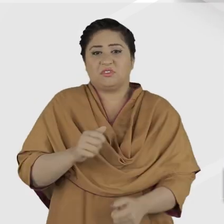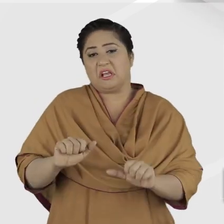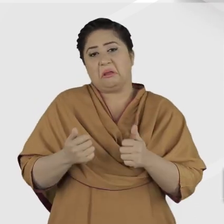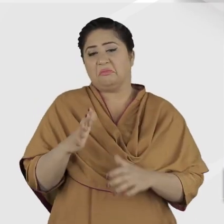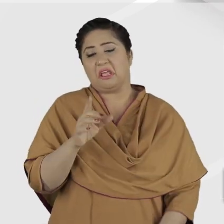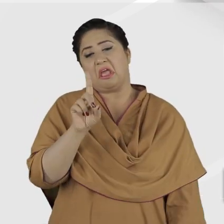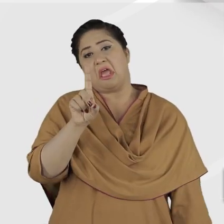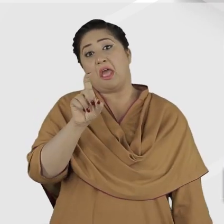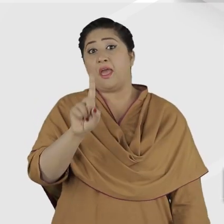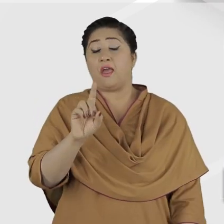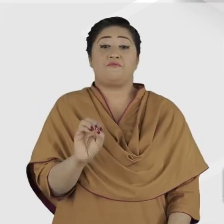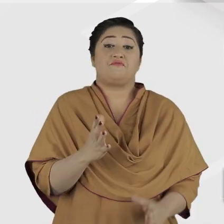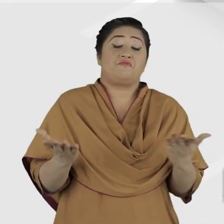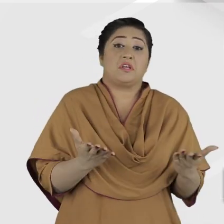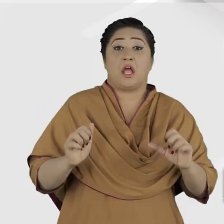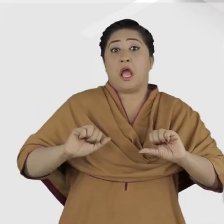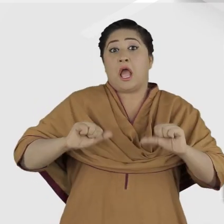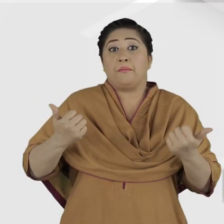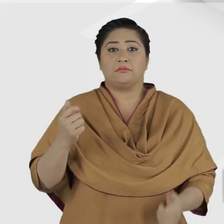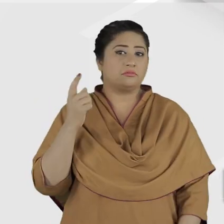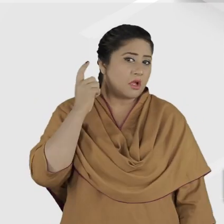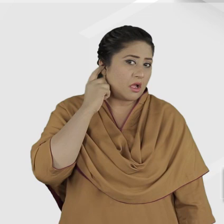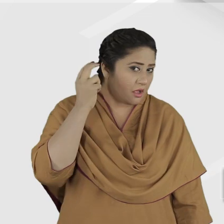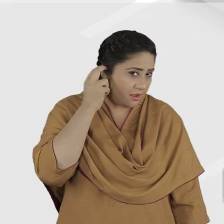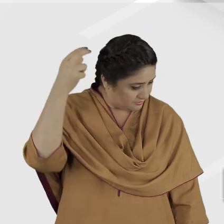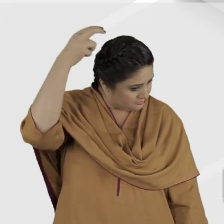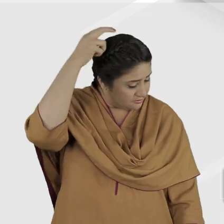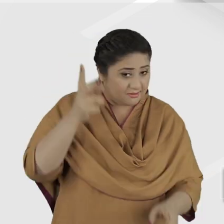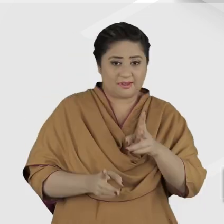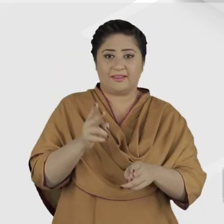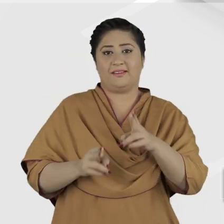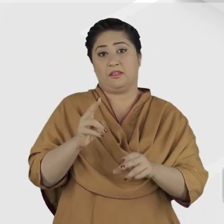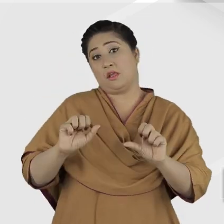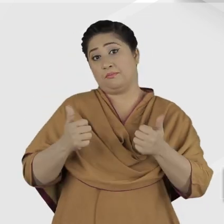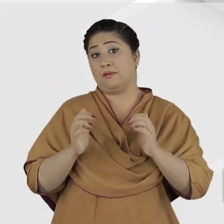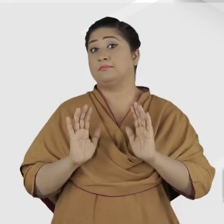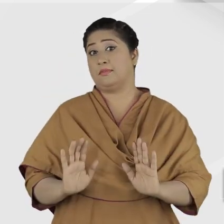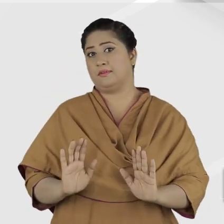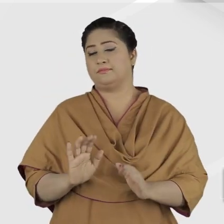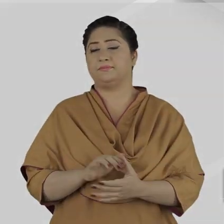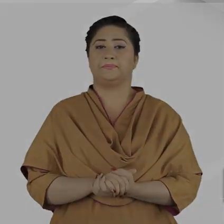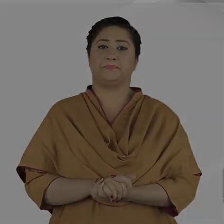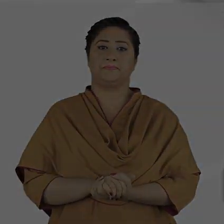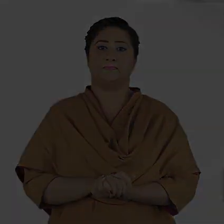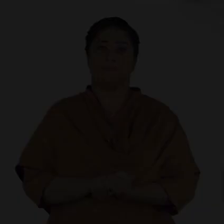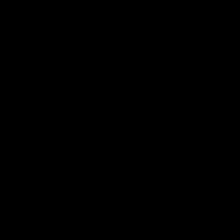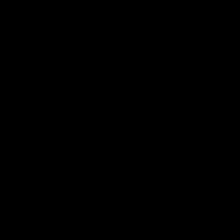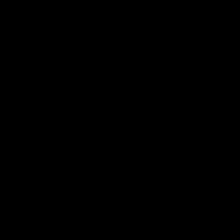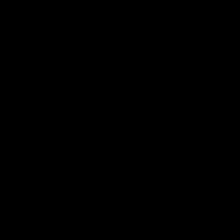There's no medical treatment or cure, although cochlear implantation is successful in some cases.